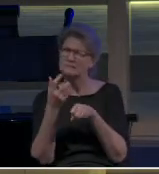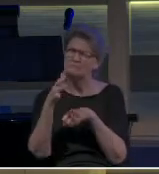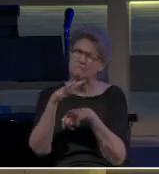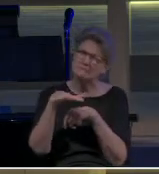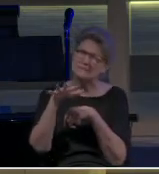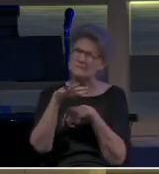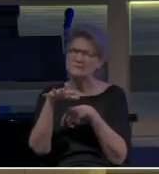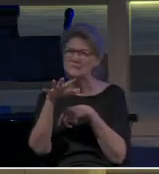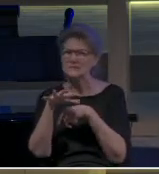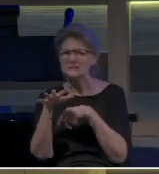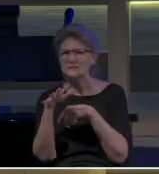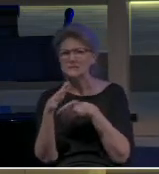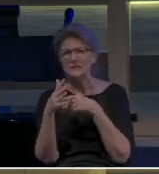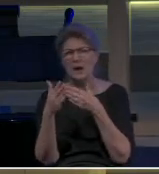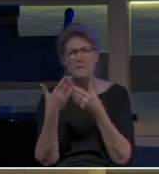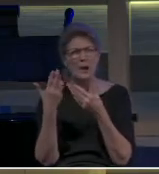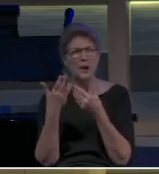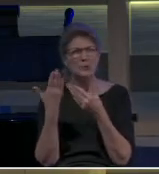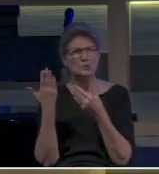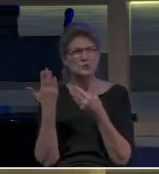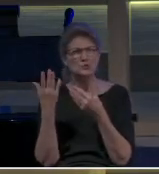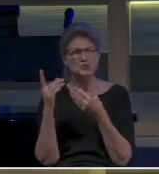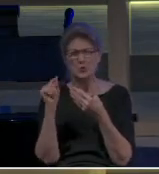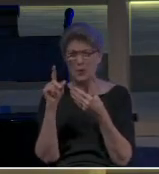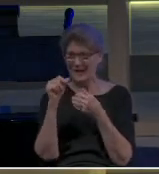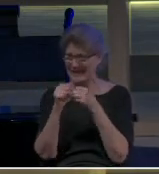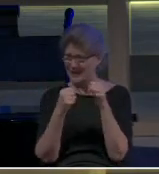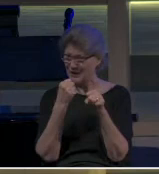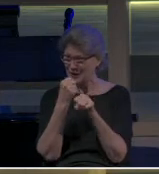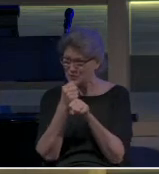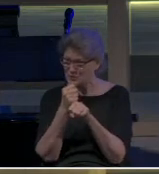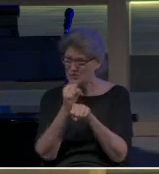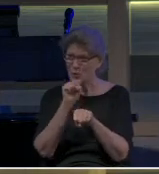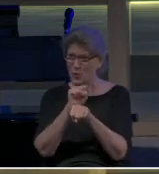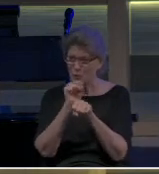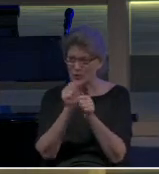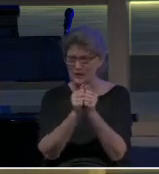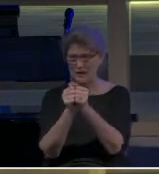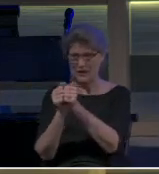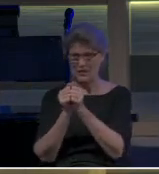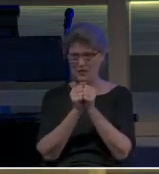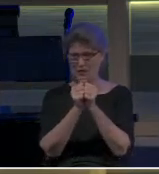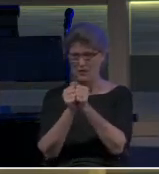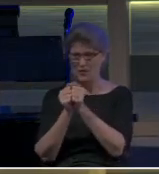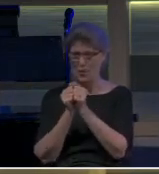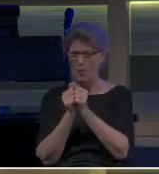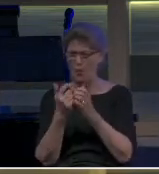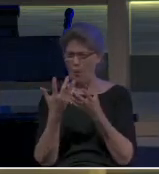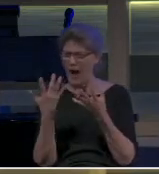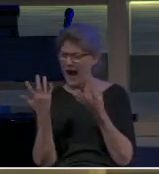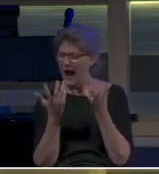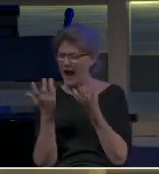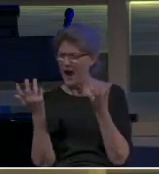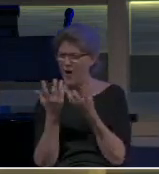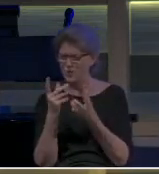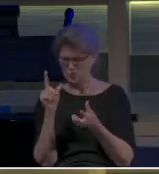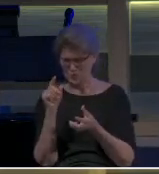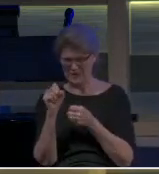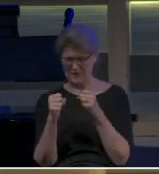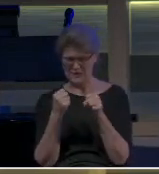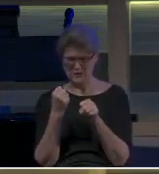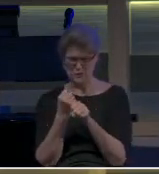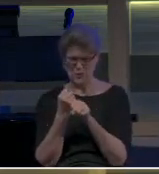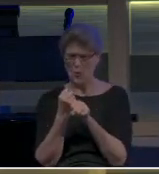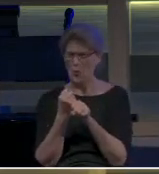close to 20 years. Two decades they had been serving together in